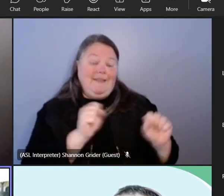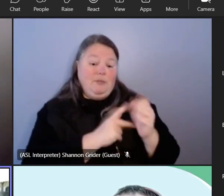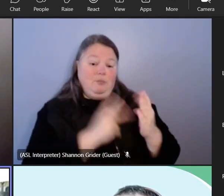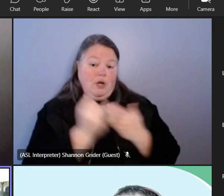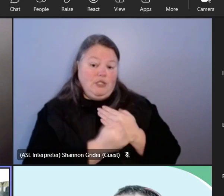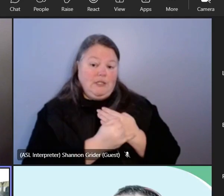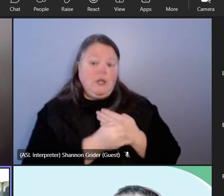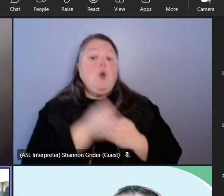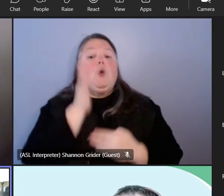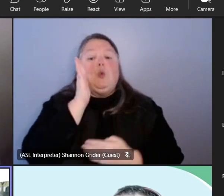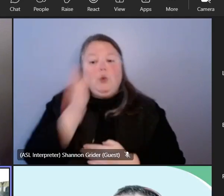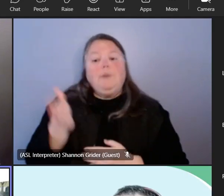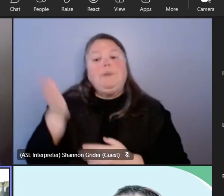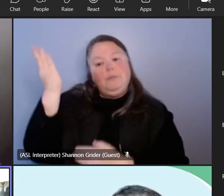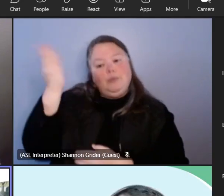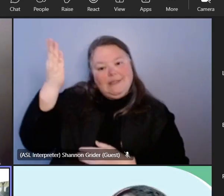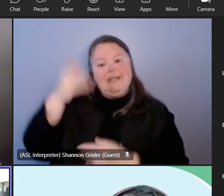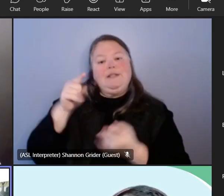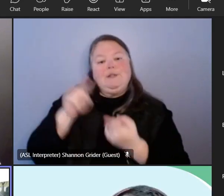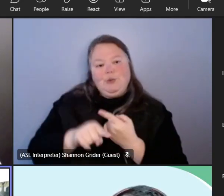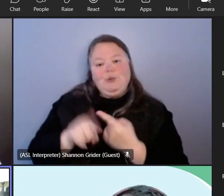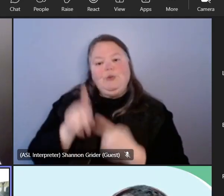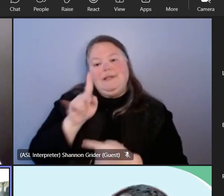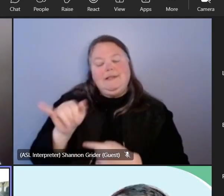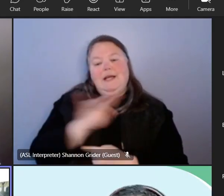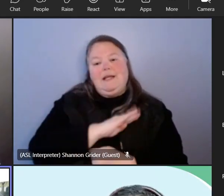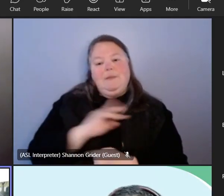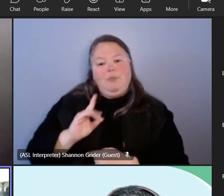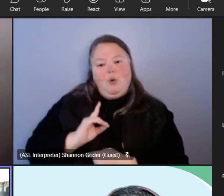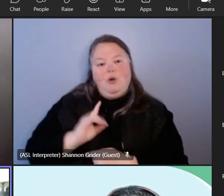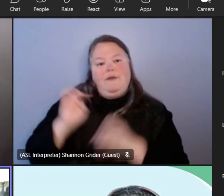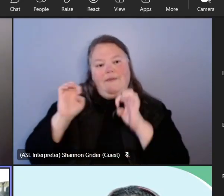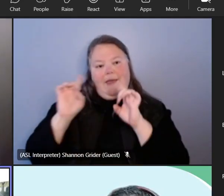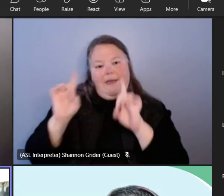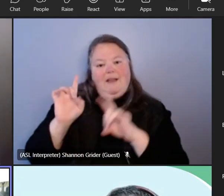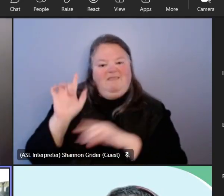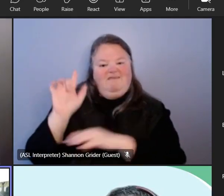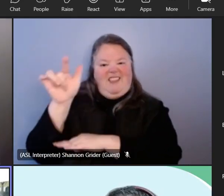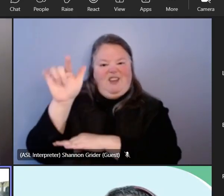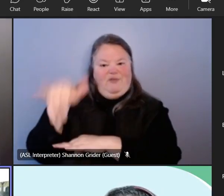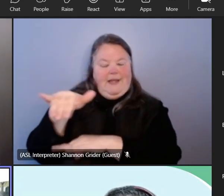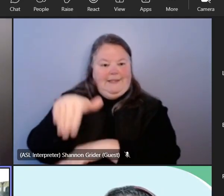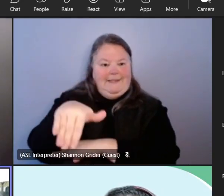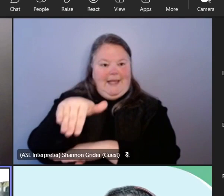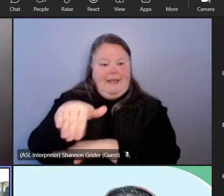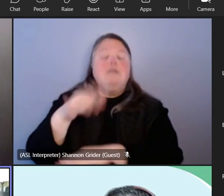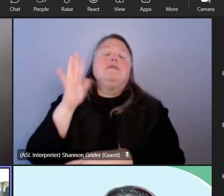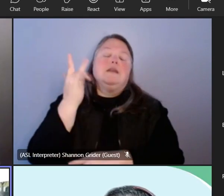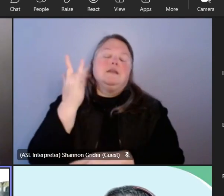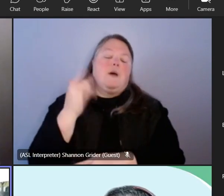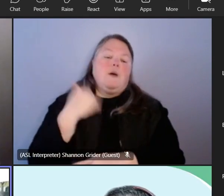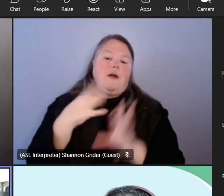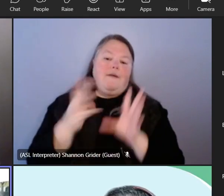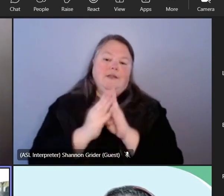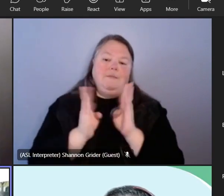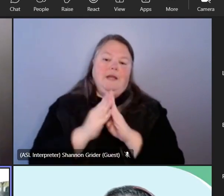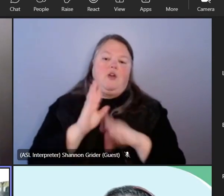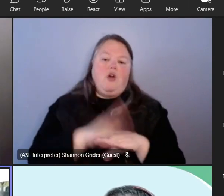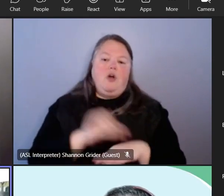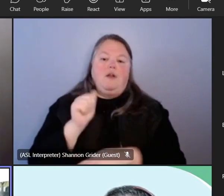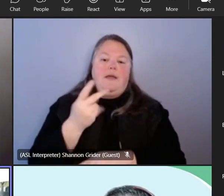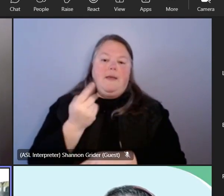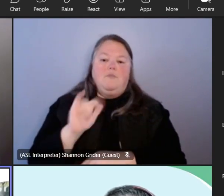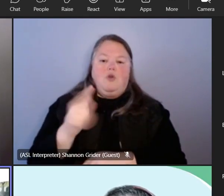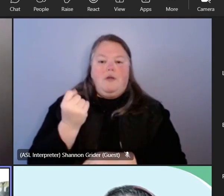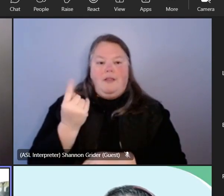to present some of that to the kentucky board of education later that day so that is why we are we are holding that meeting on april 11th